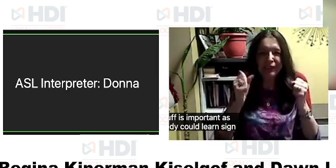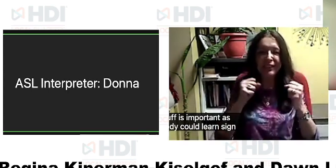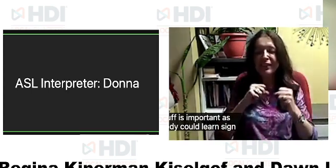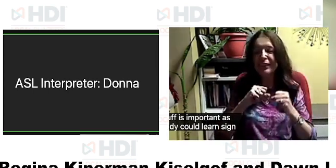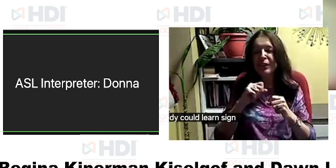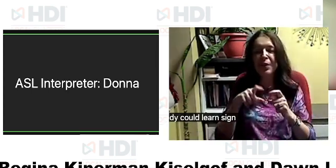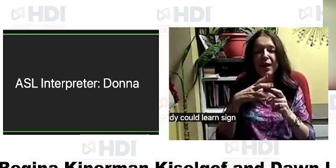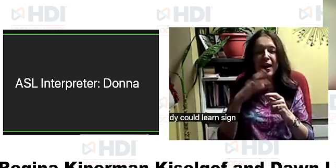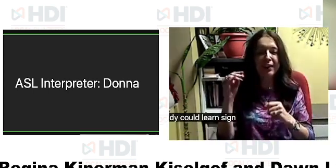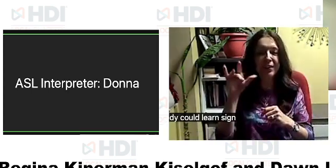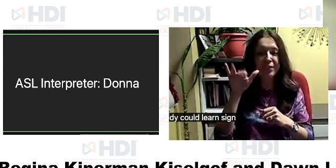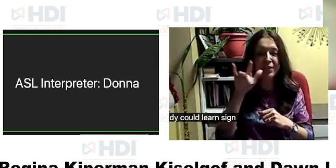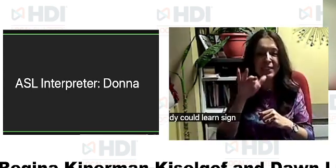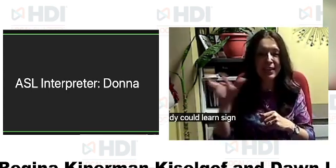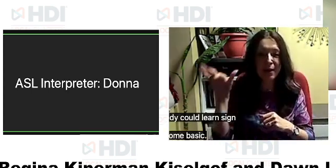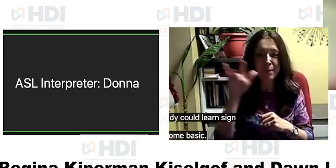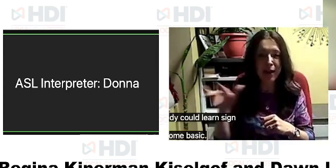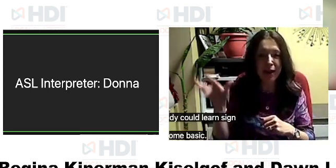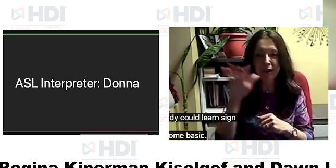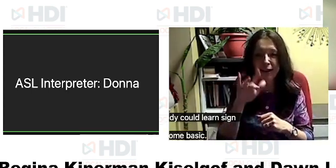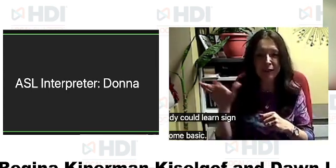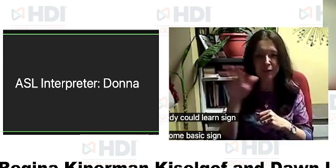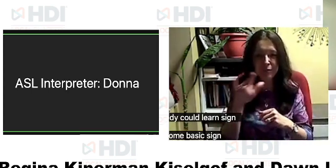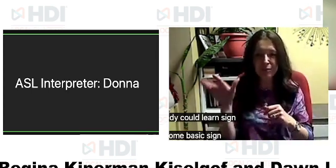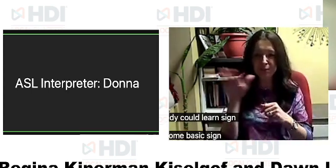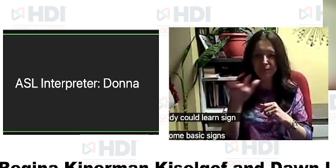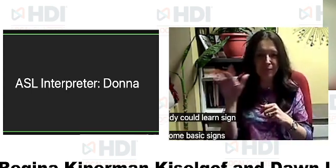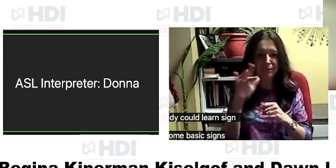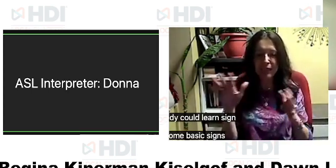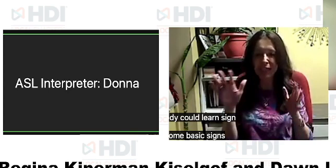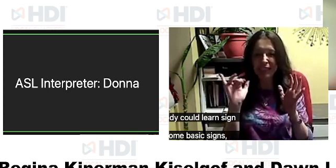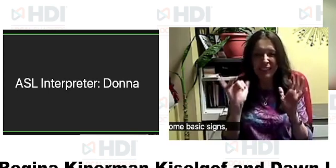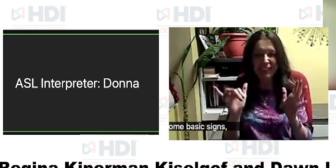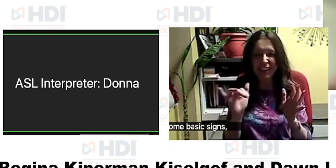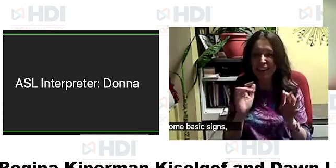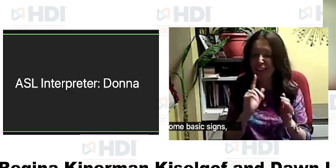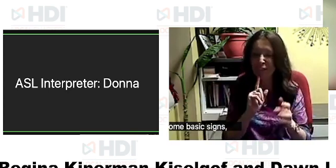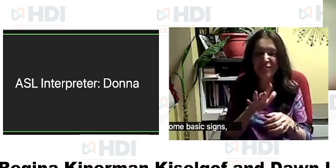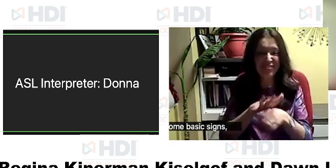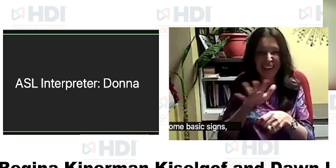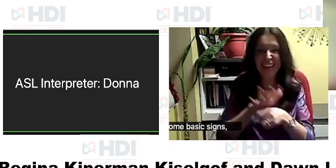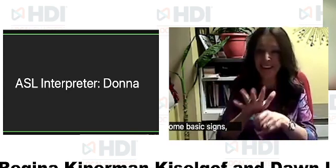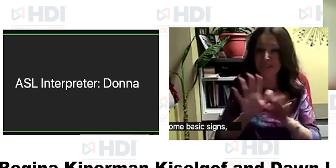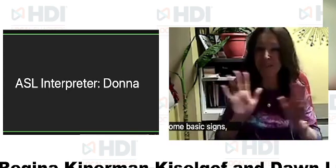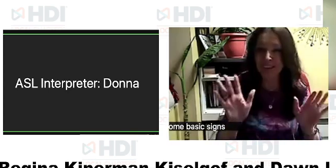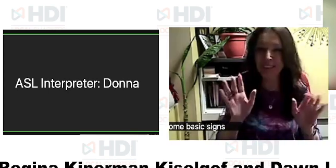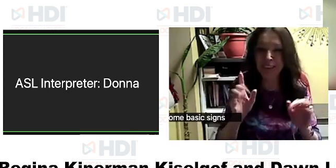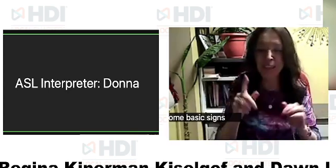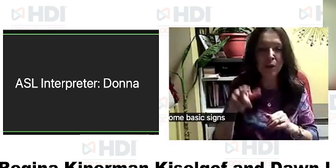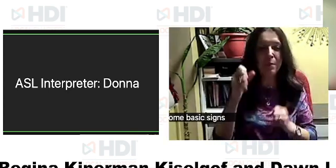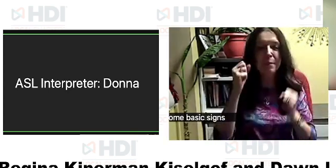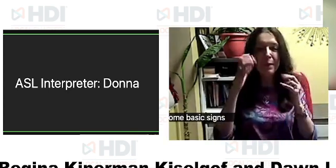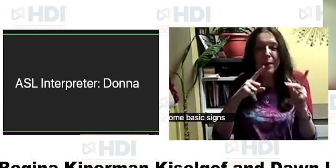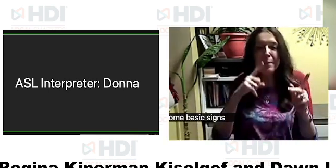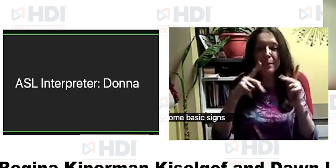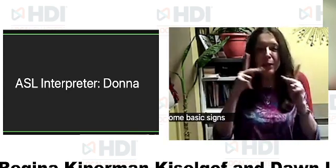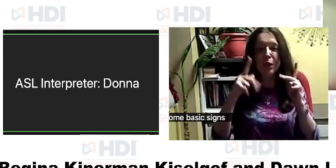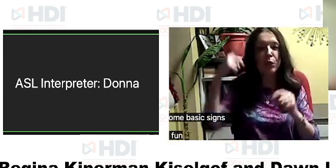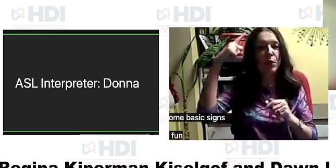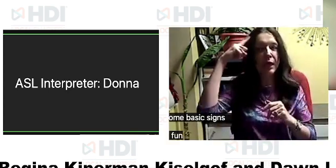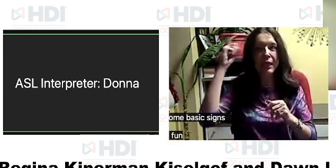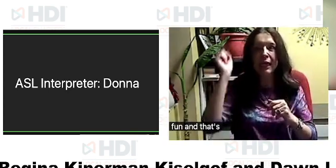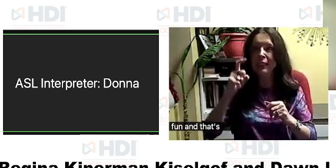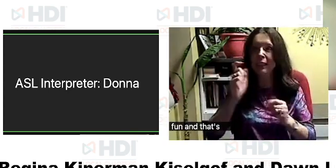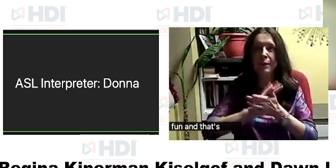a something just some basic signs even finger spelling um that's something that is really fun and that's